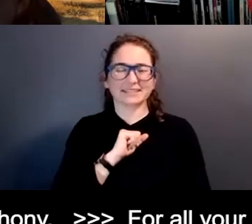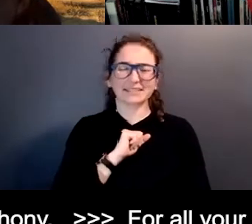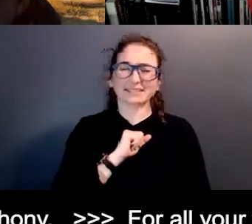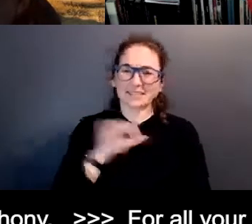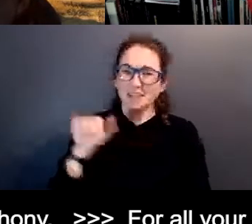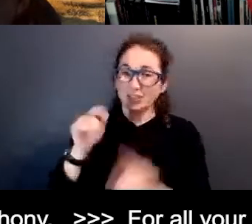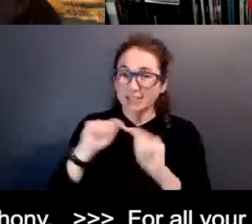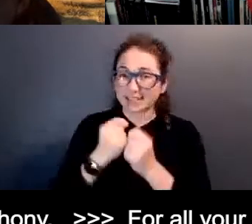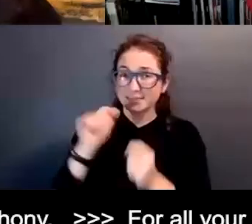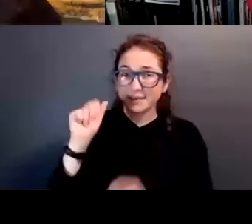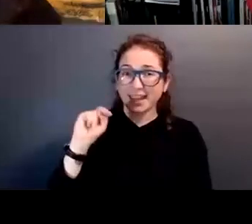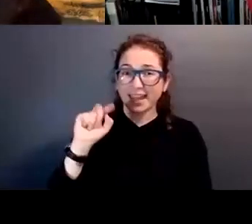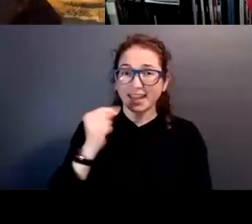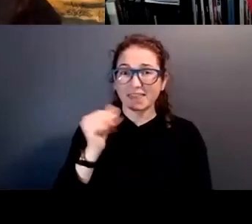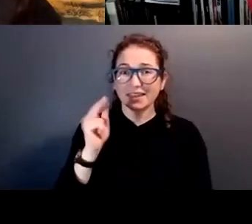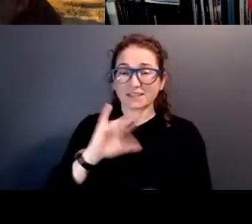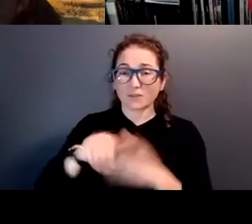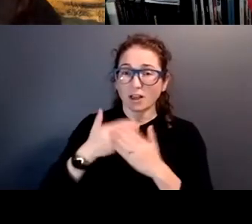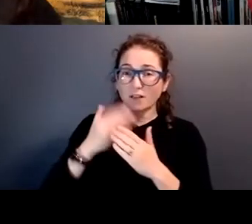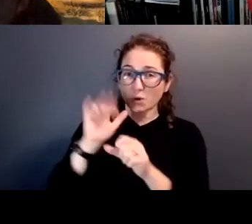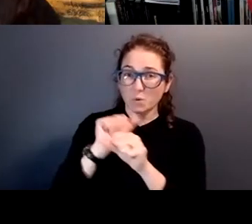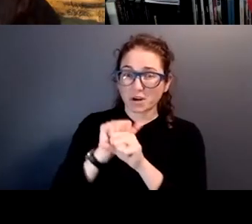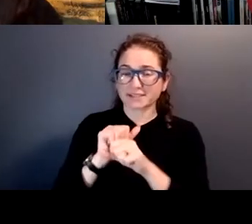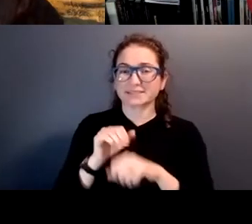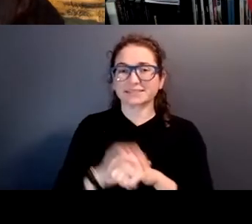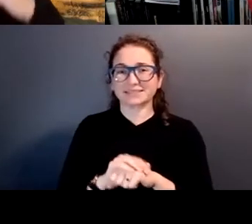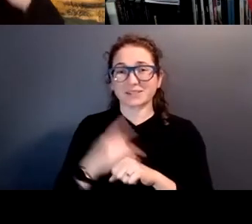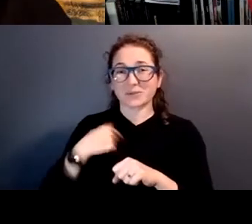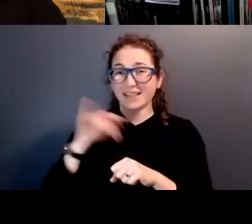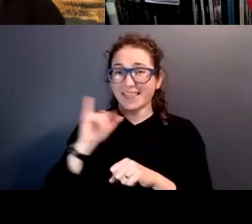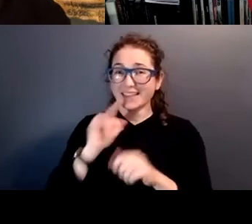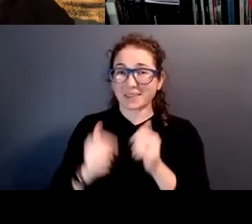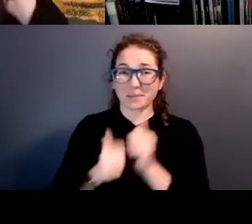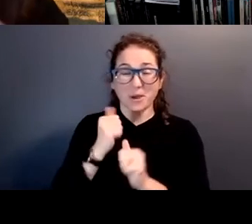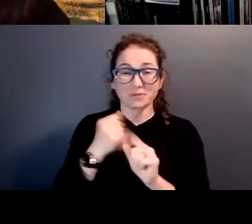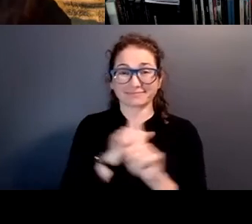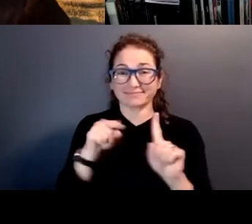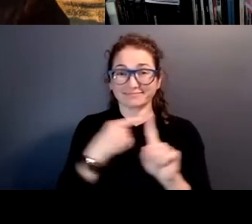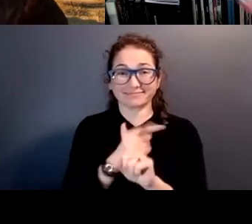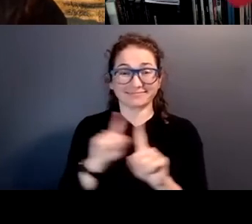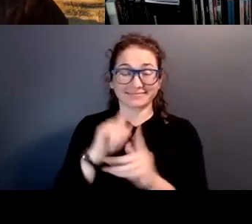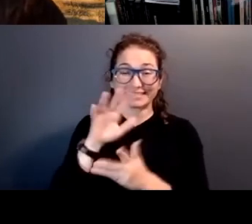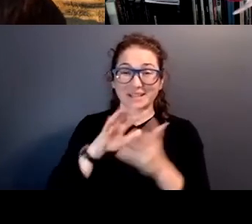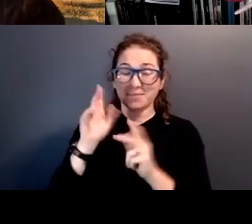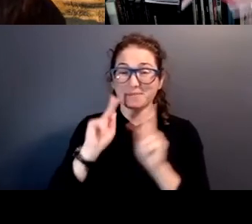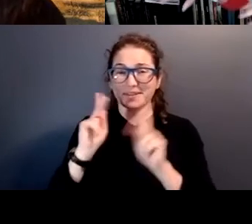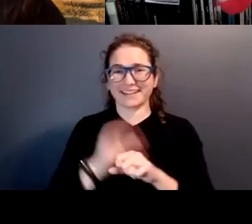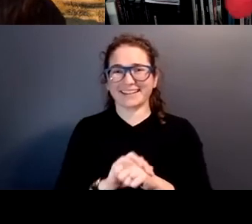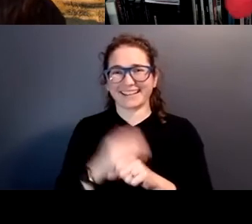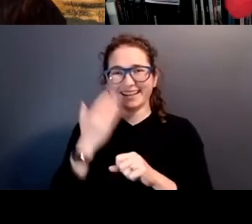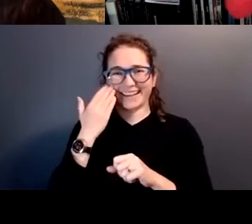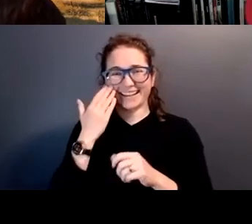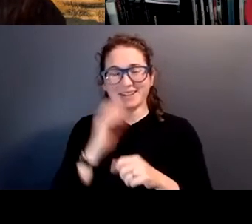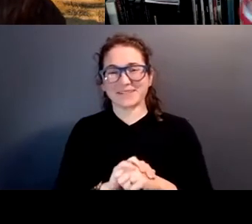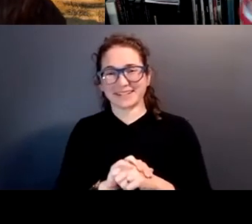Anthony, all your work and effort together. We are like the most discombobulated, busy people. I went from another minute